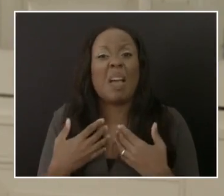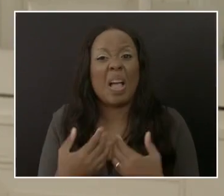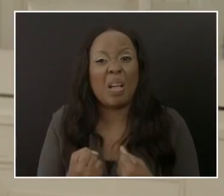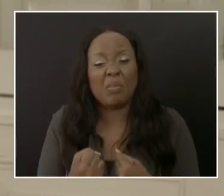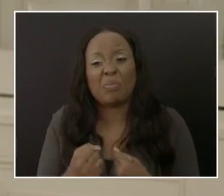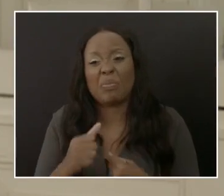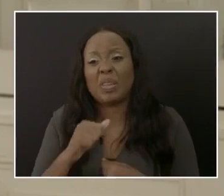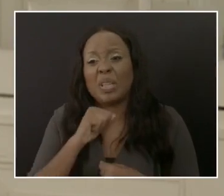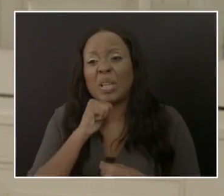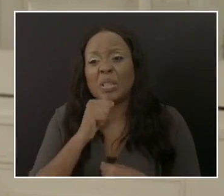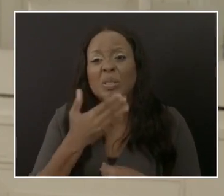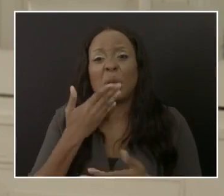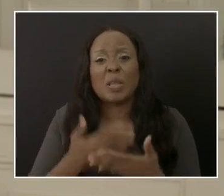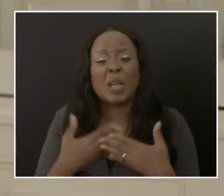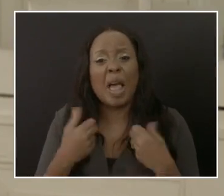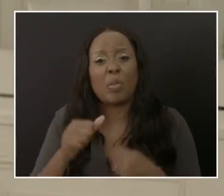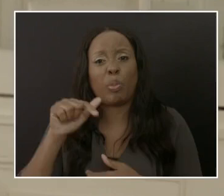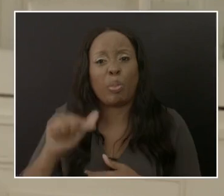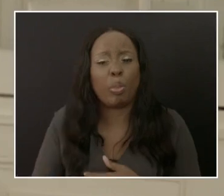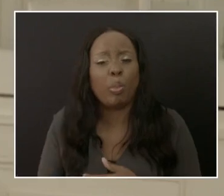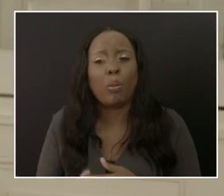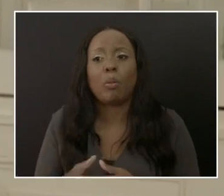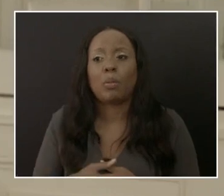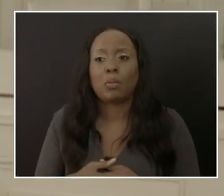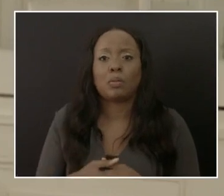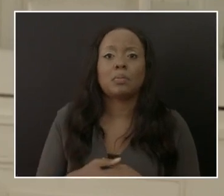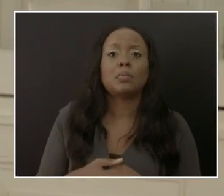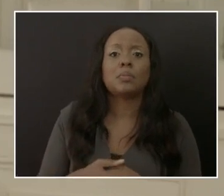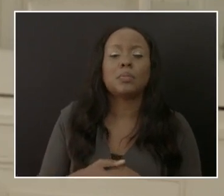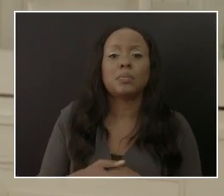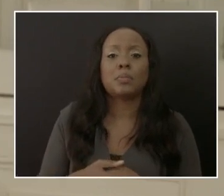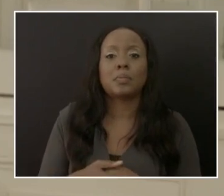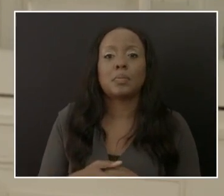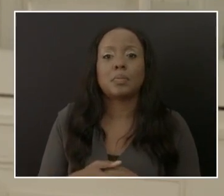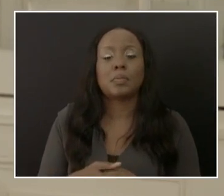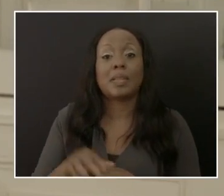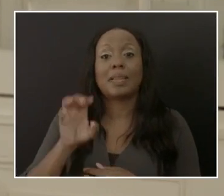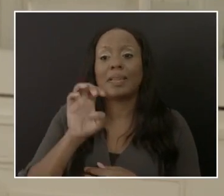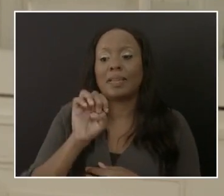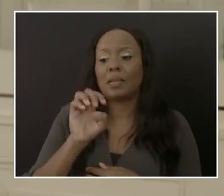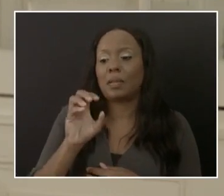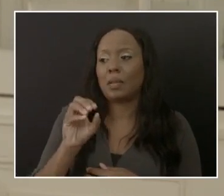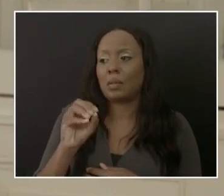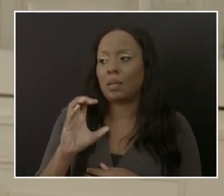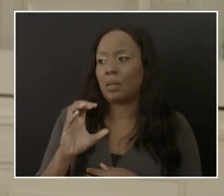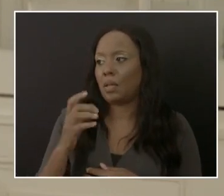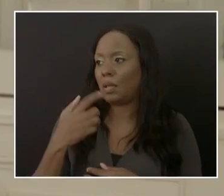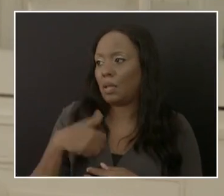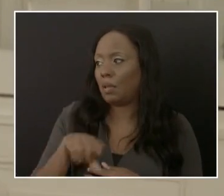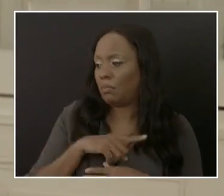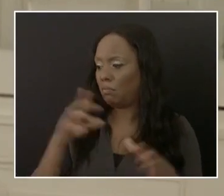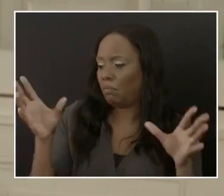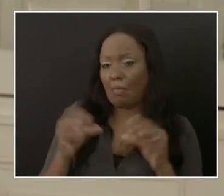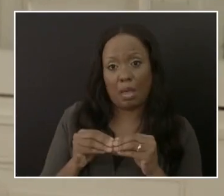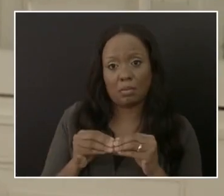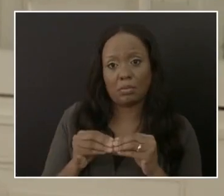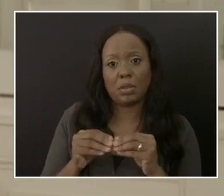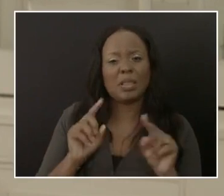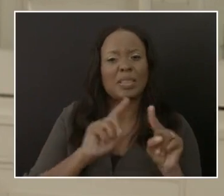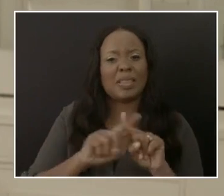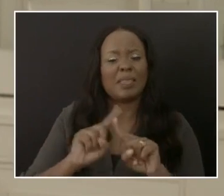EOC has met on several occasions. We are engaging the